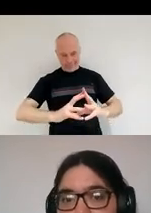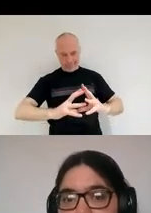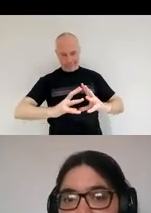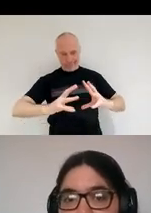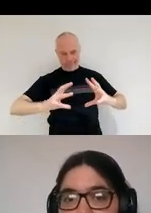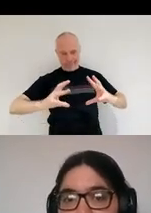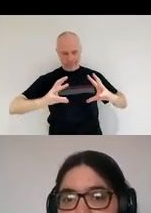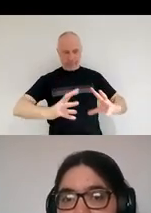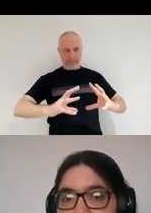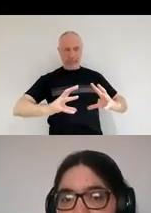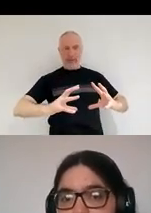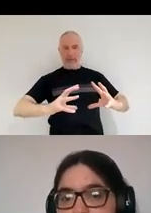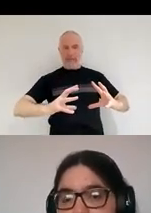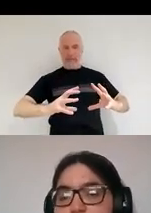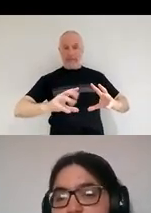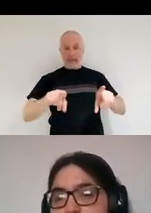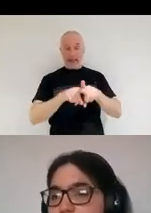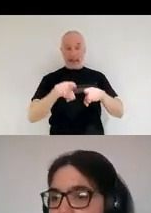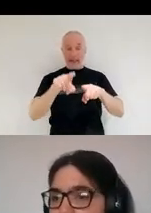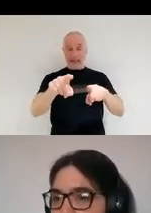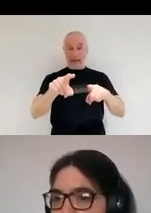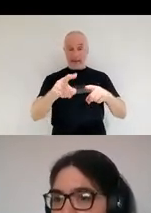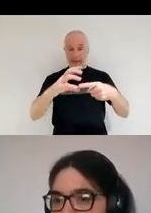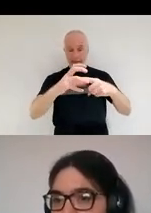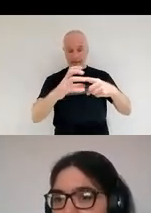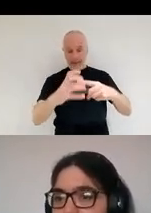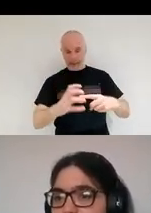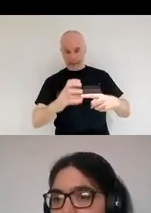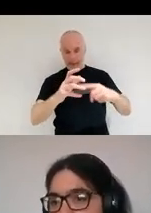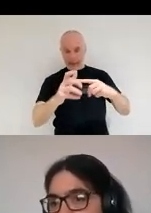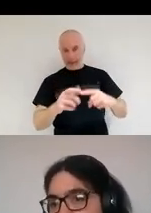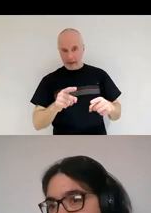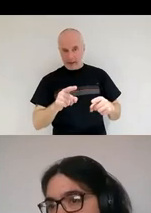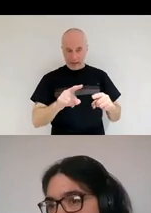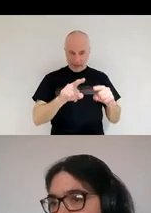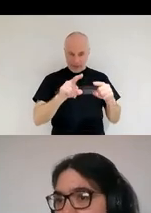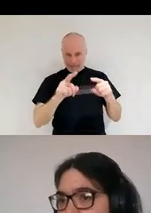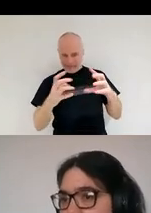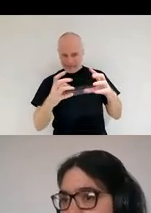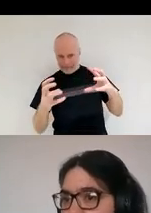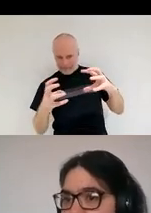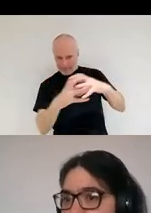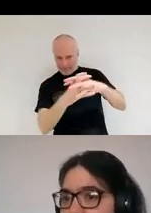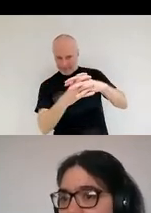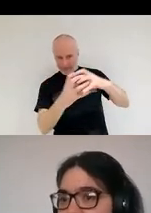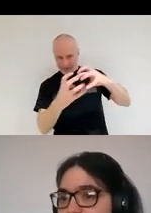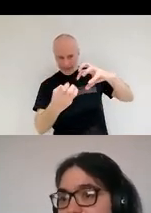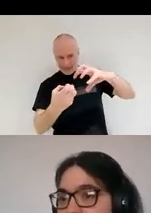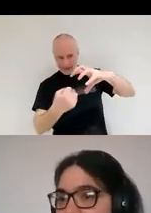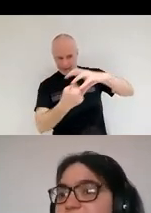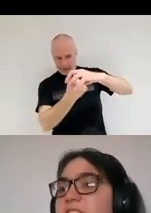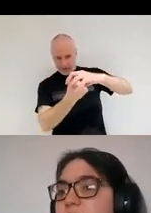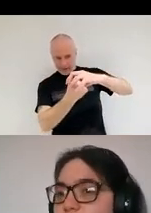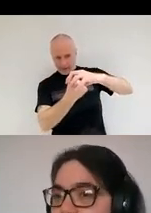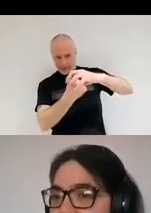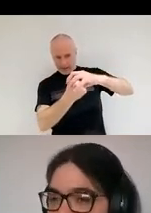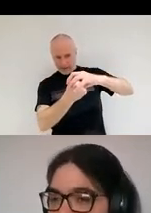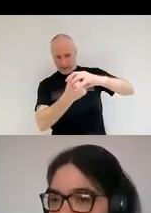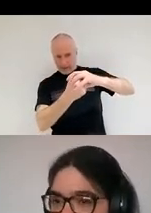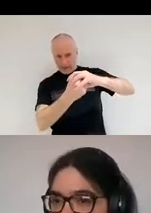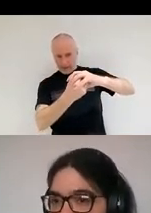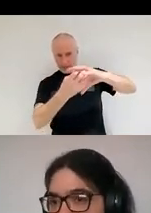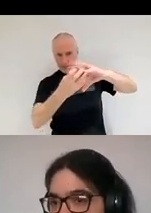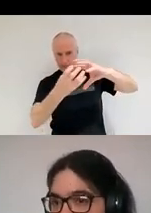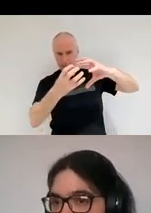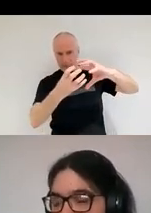right? So if you see dust like this, because it's very amorphous in shape, when two of them collide, they tend to stick